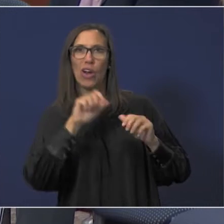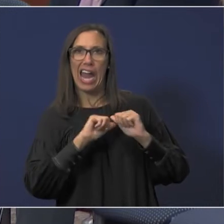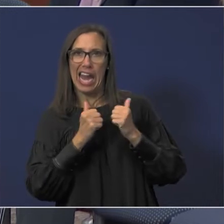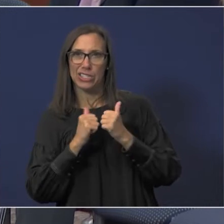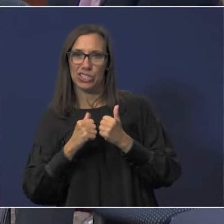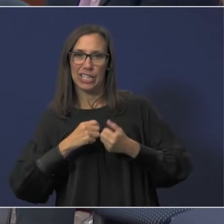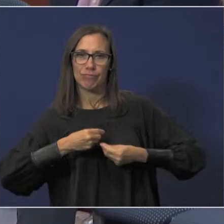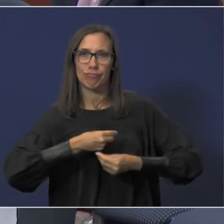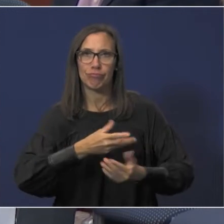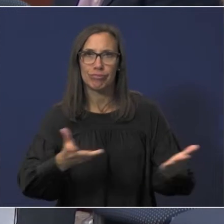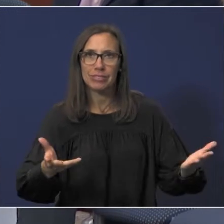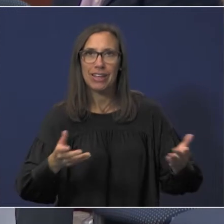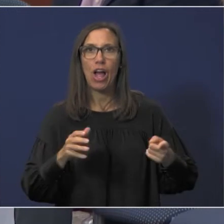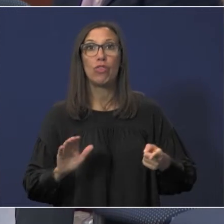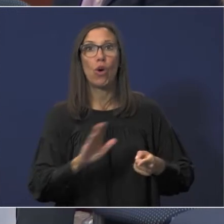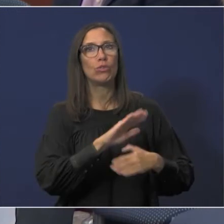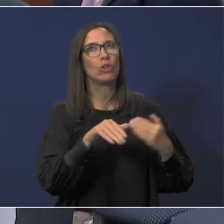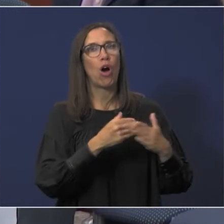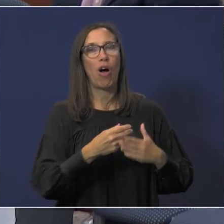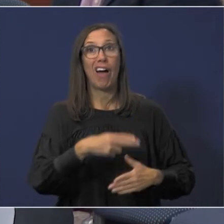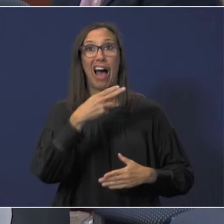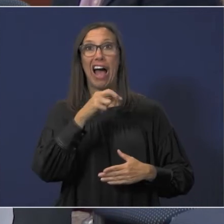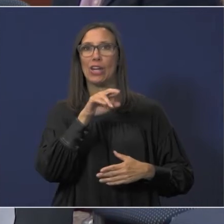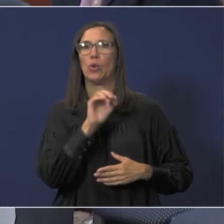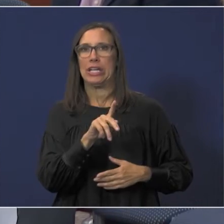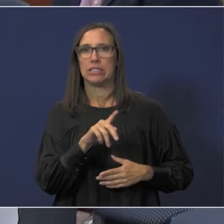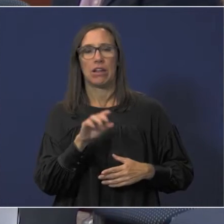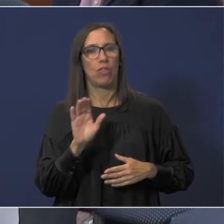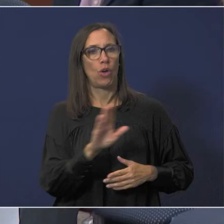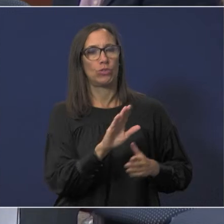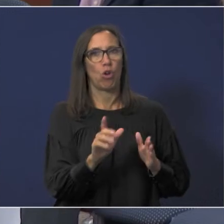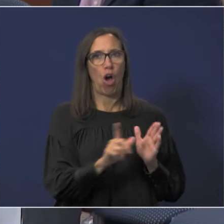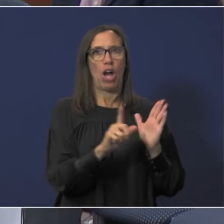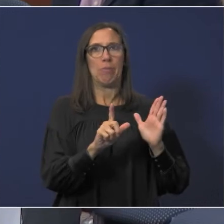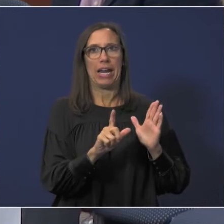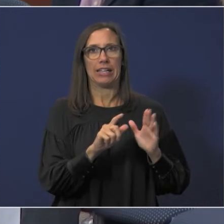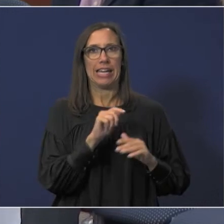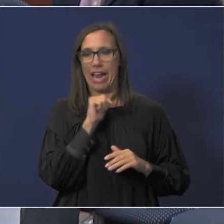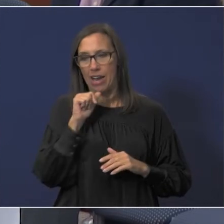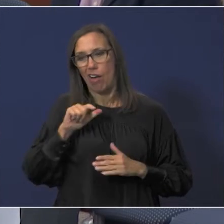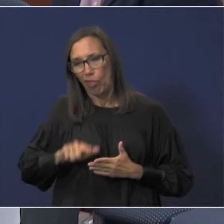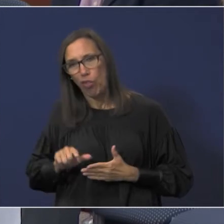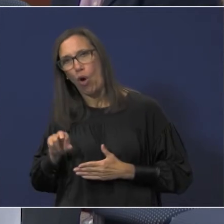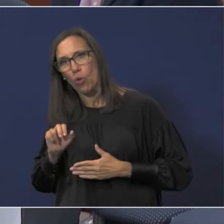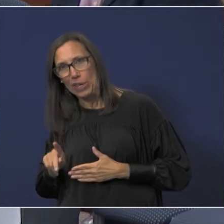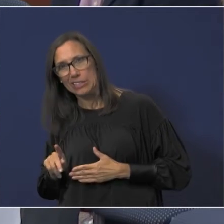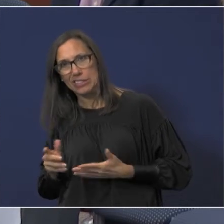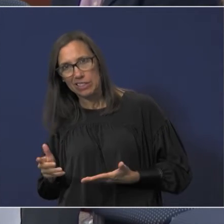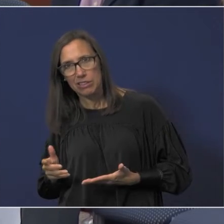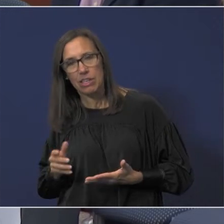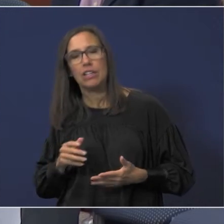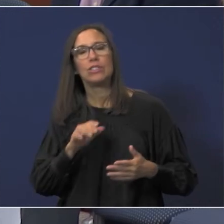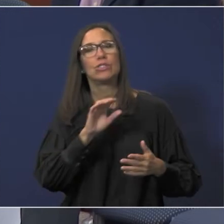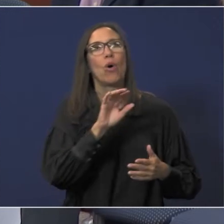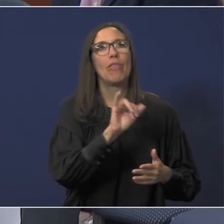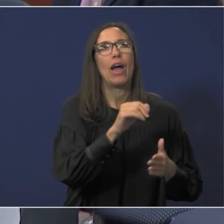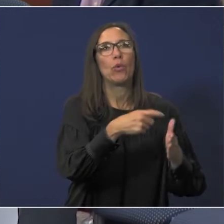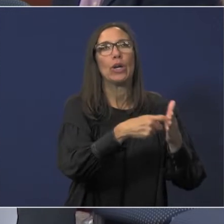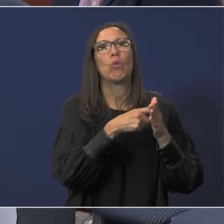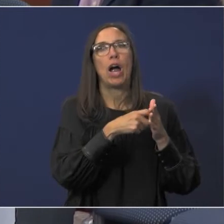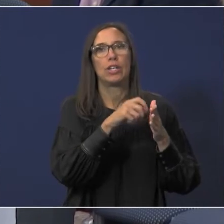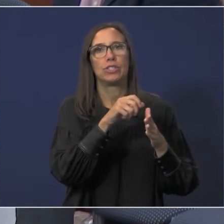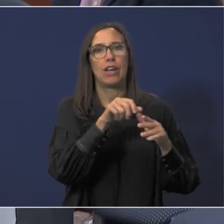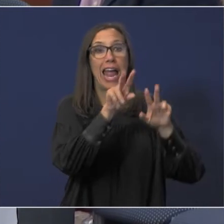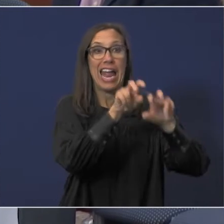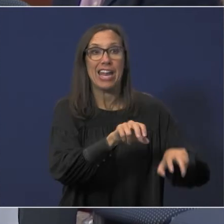identified those funds as being high risk so those were automatically not low risk type a's which required an audit so that's why you